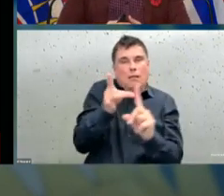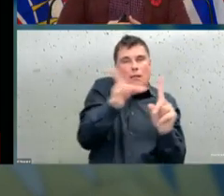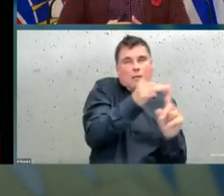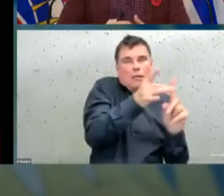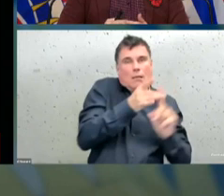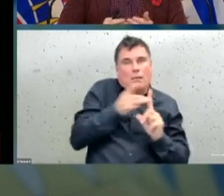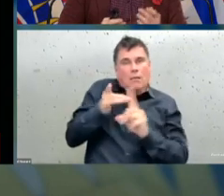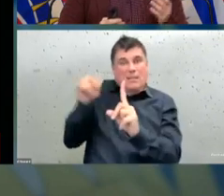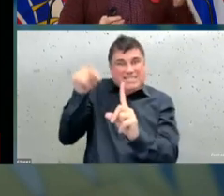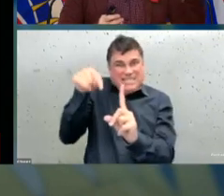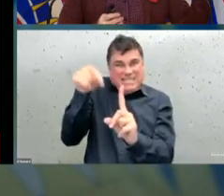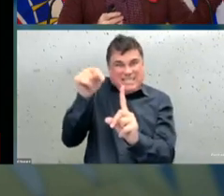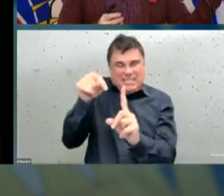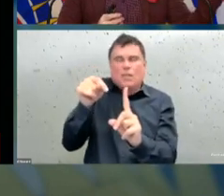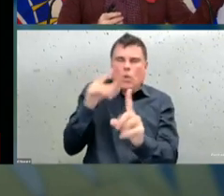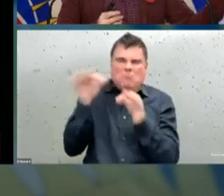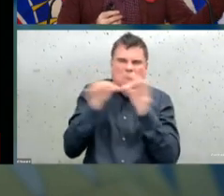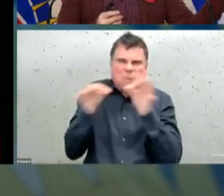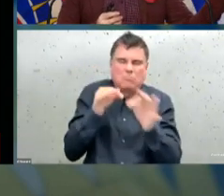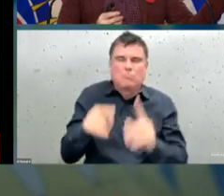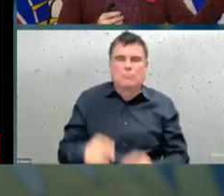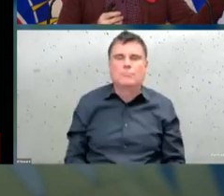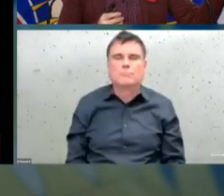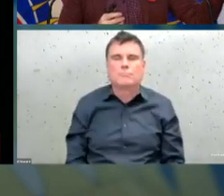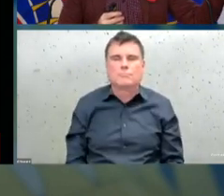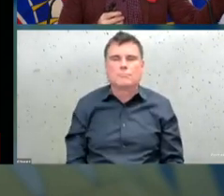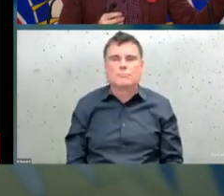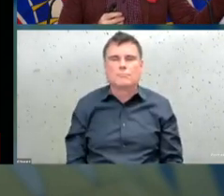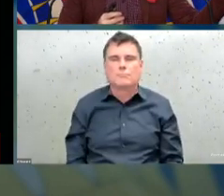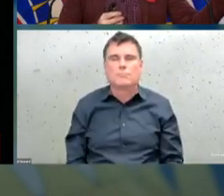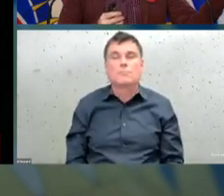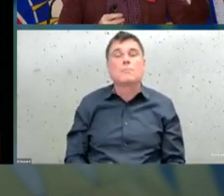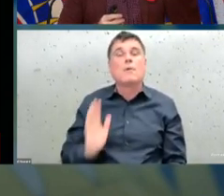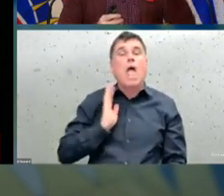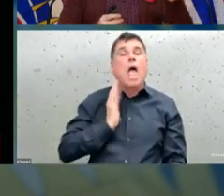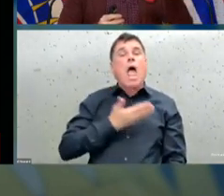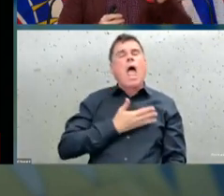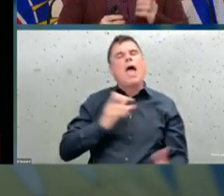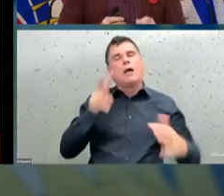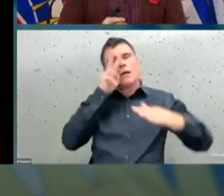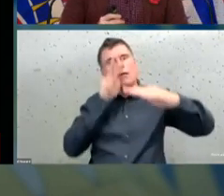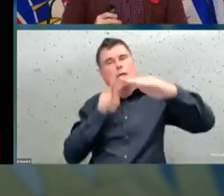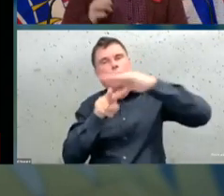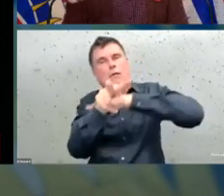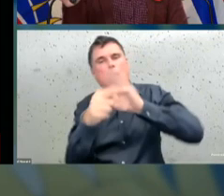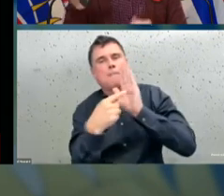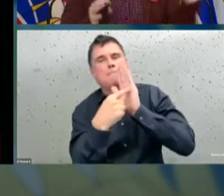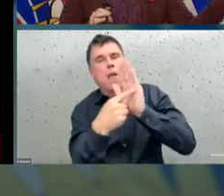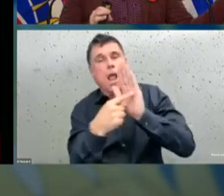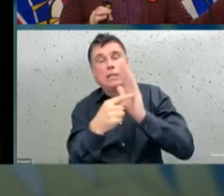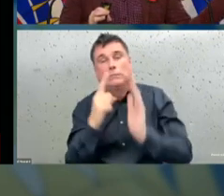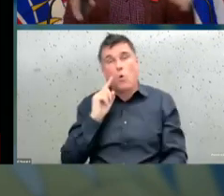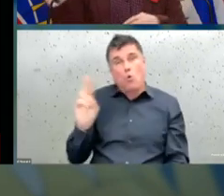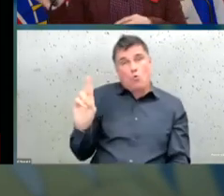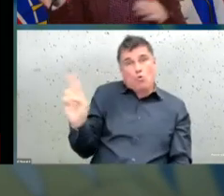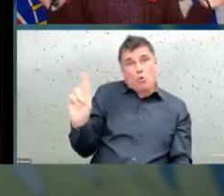past about modeling. And on the right-hand side, it talks about hospitalizations and on the